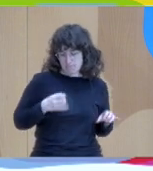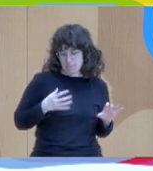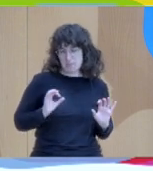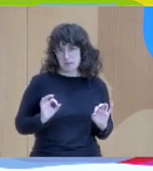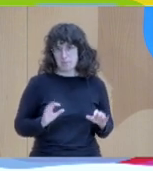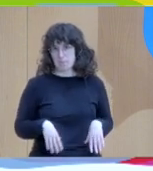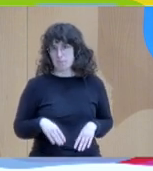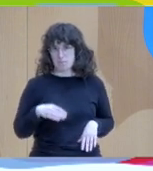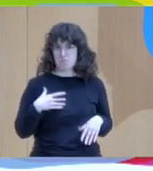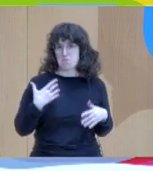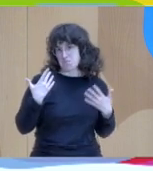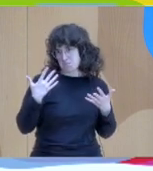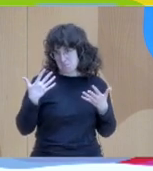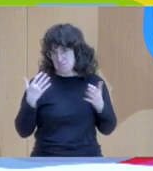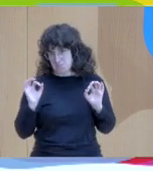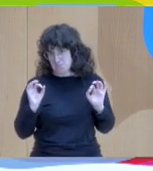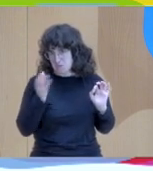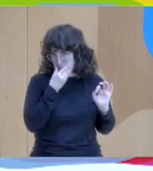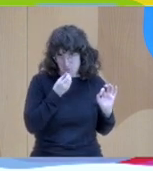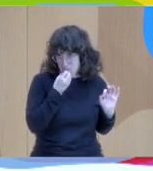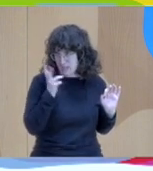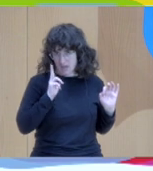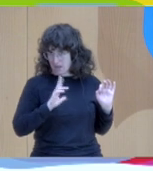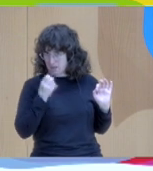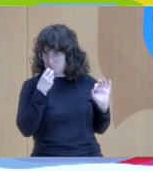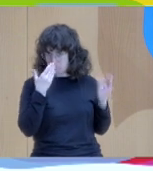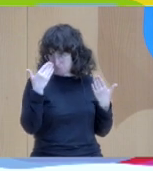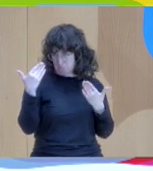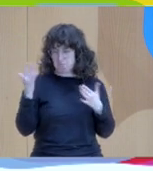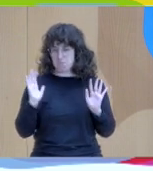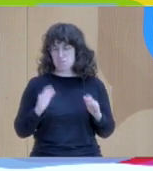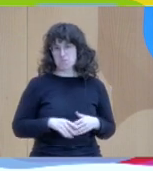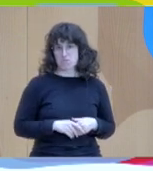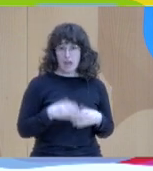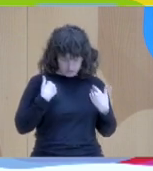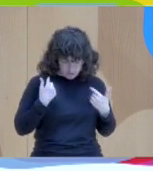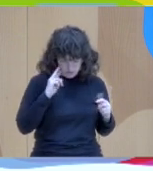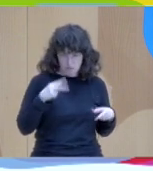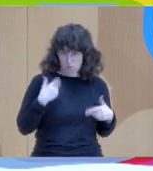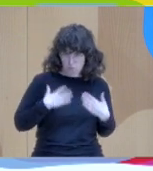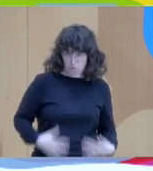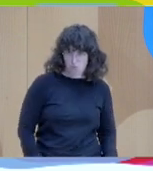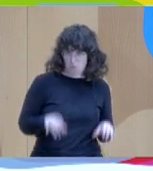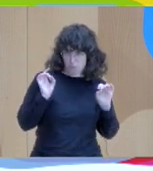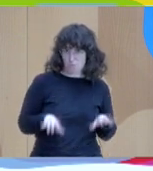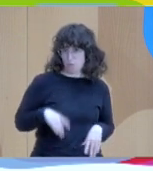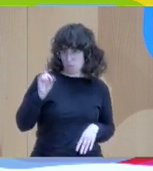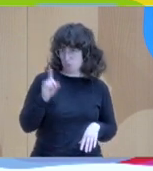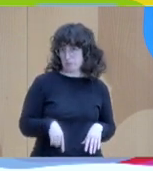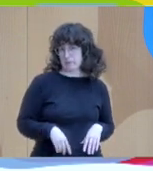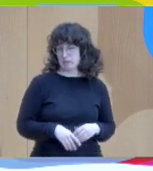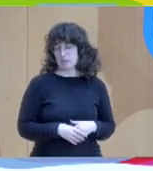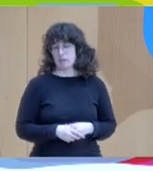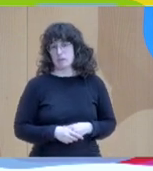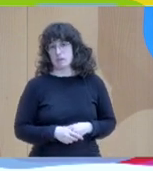congratulate and I'm wearing the same clothes okay this is how you sort of playfully go into the future